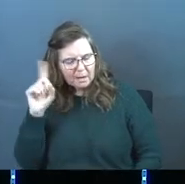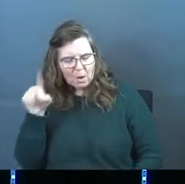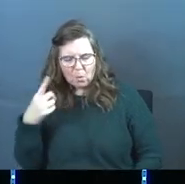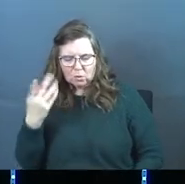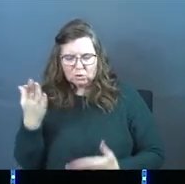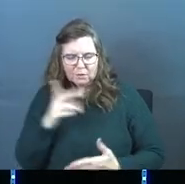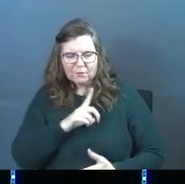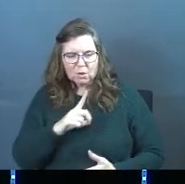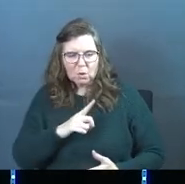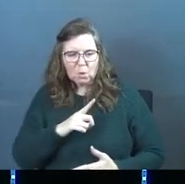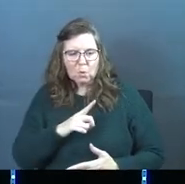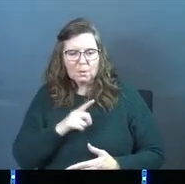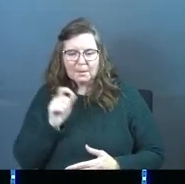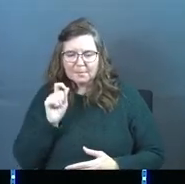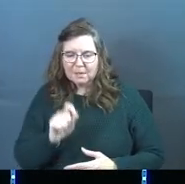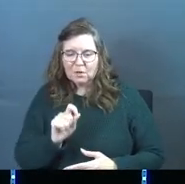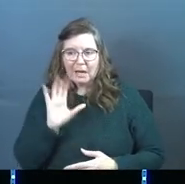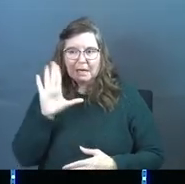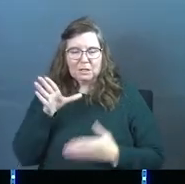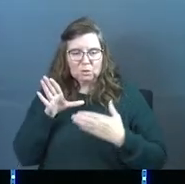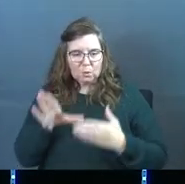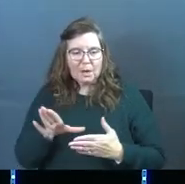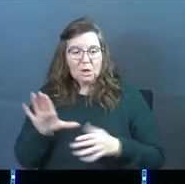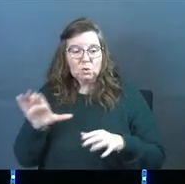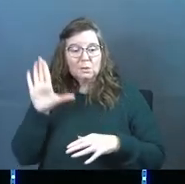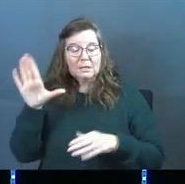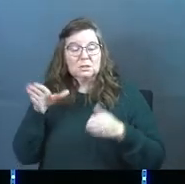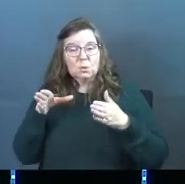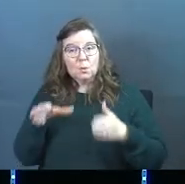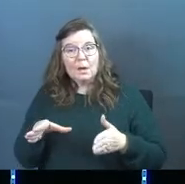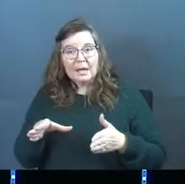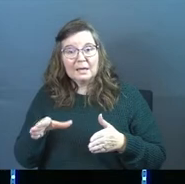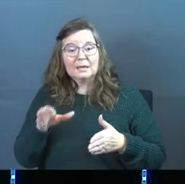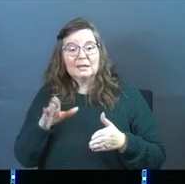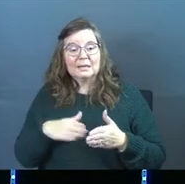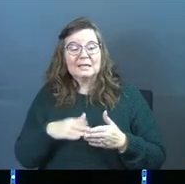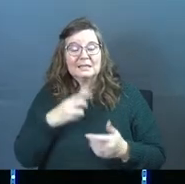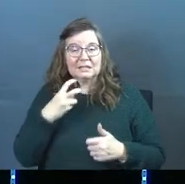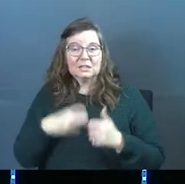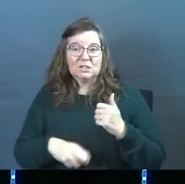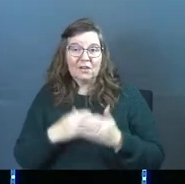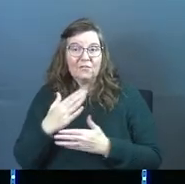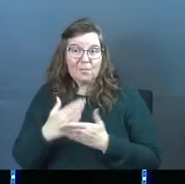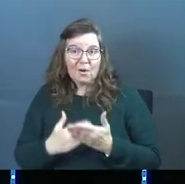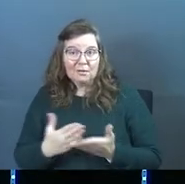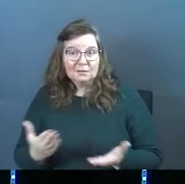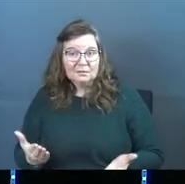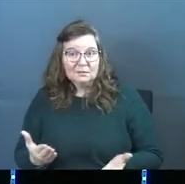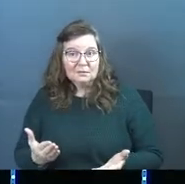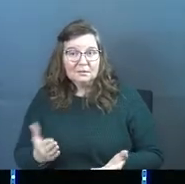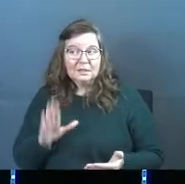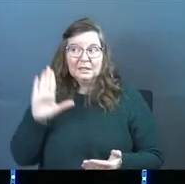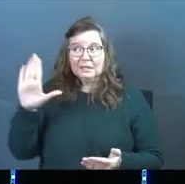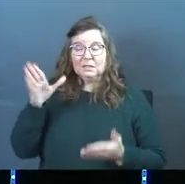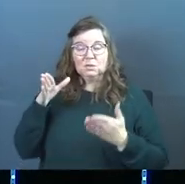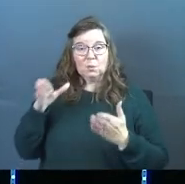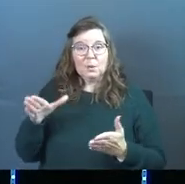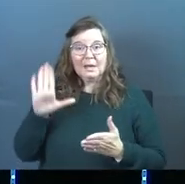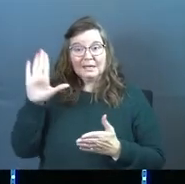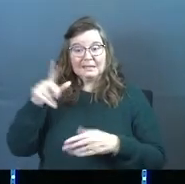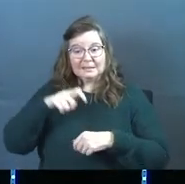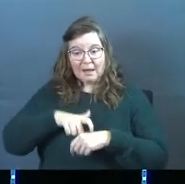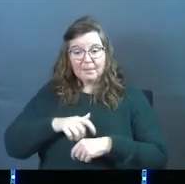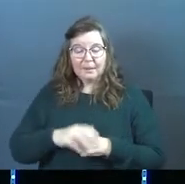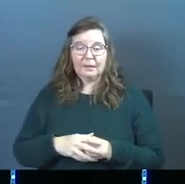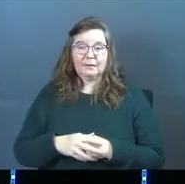I'll only serve the Lord ever, and I'll do it his way. And doing it his way is the tough part, amen? Doing it his way and